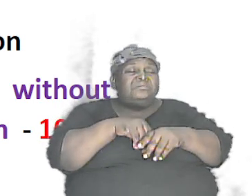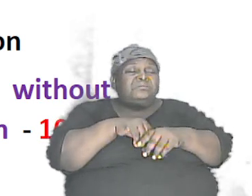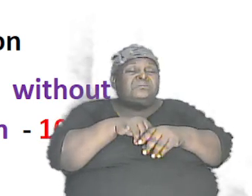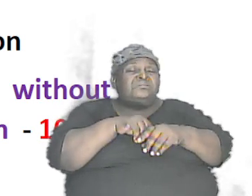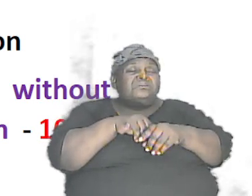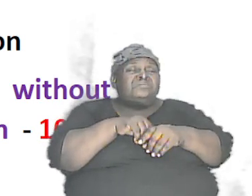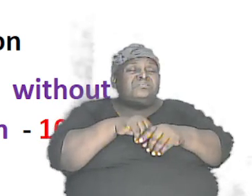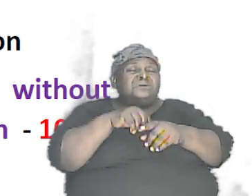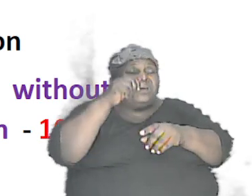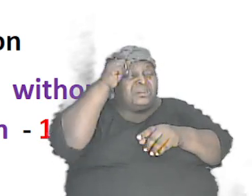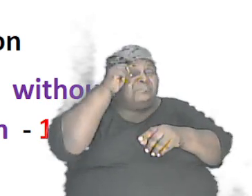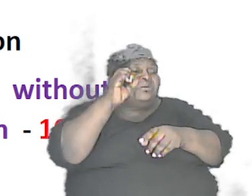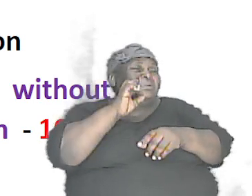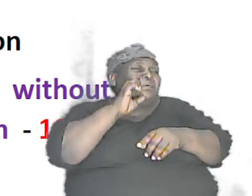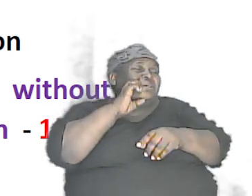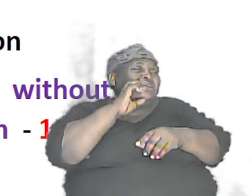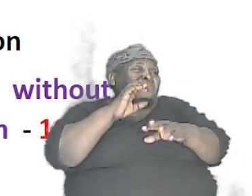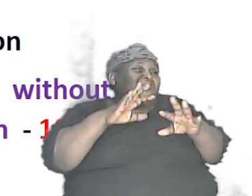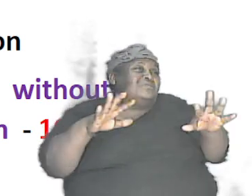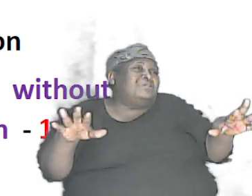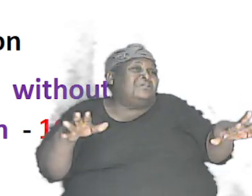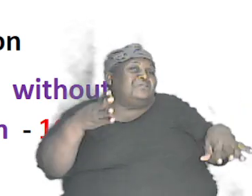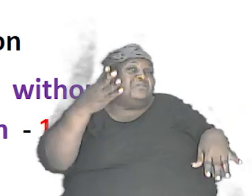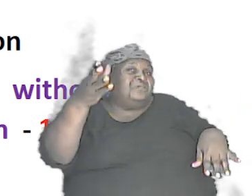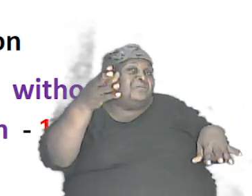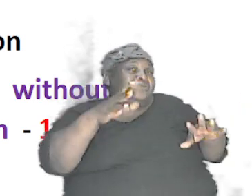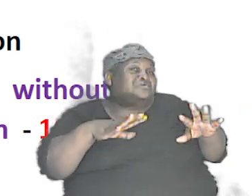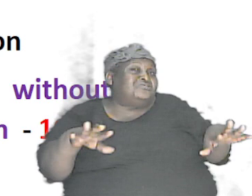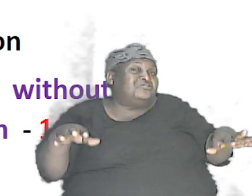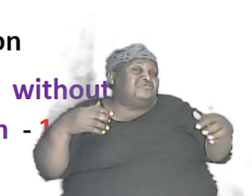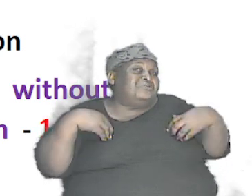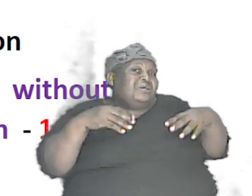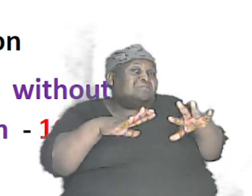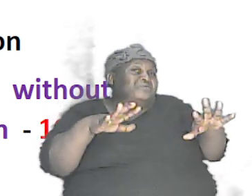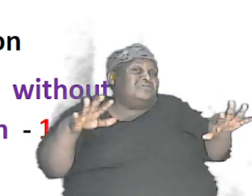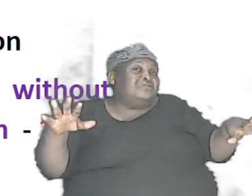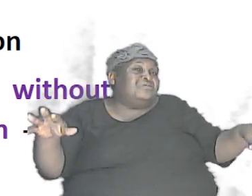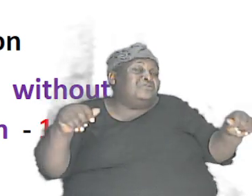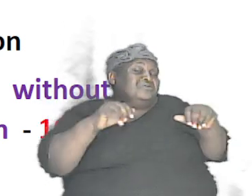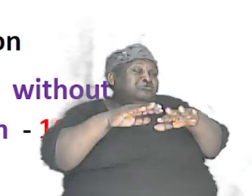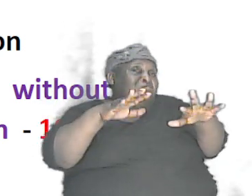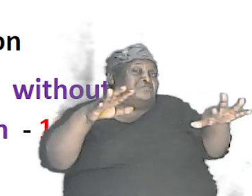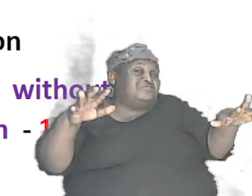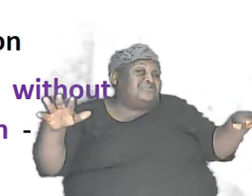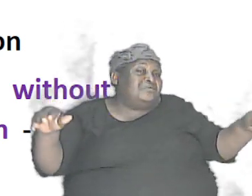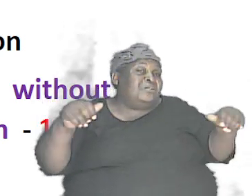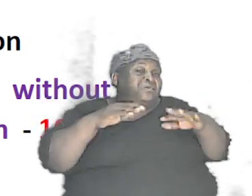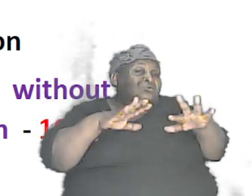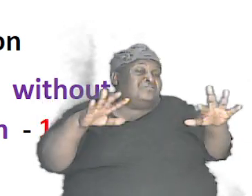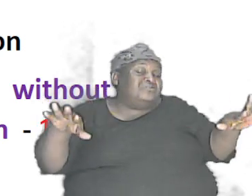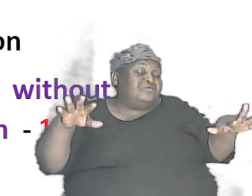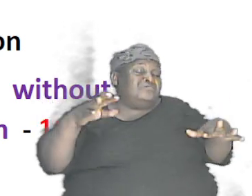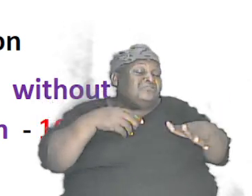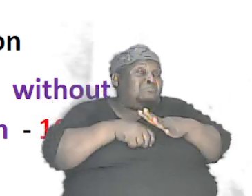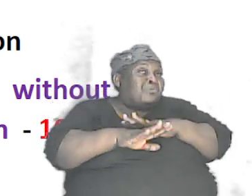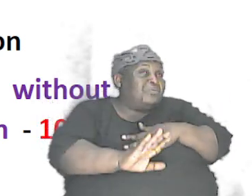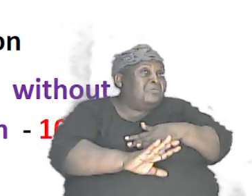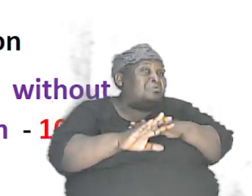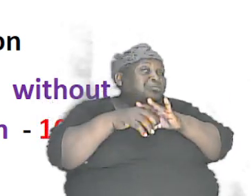Adam and Eve had children their children had children their children had children and because the pool was so vast